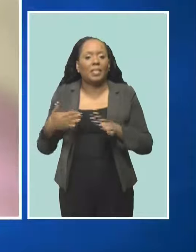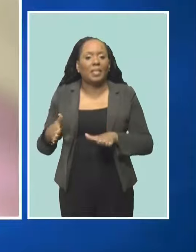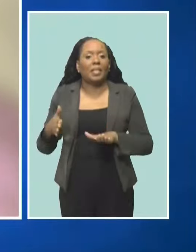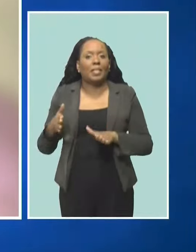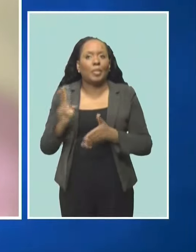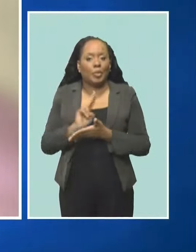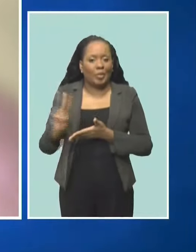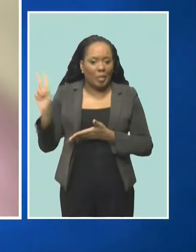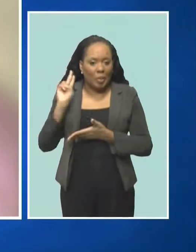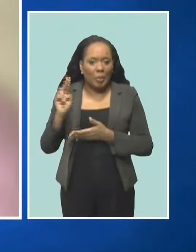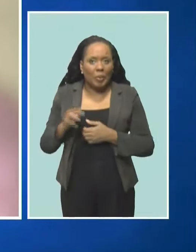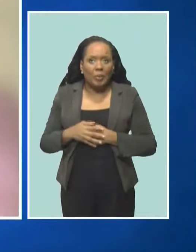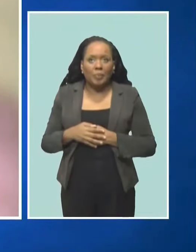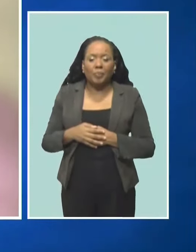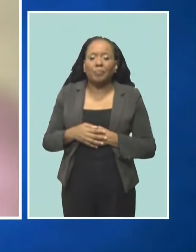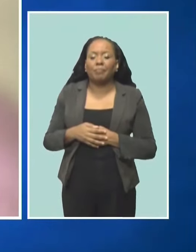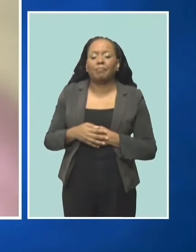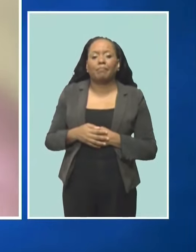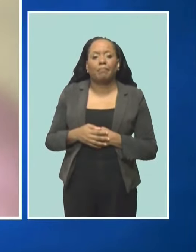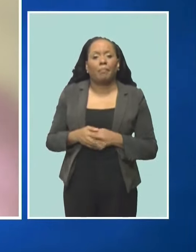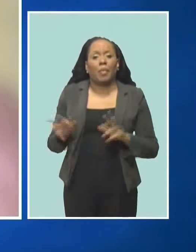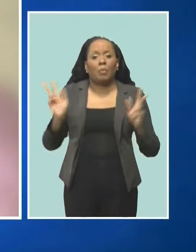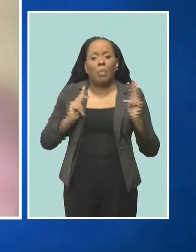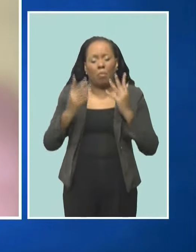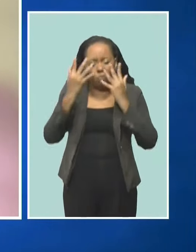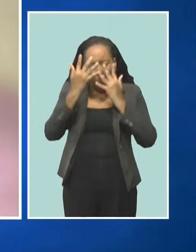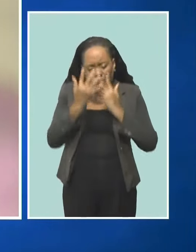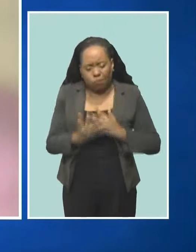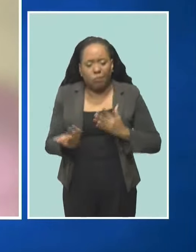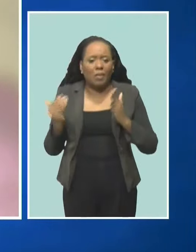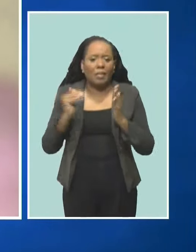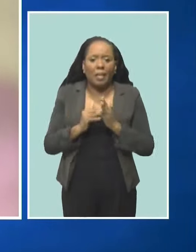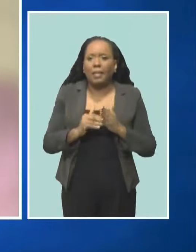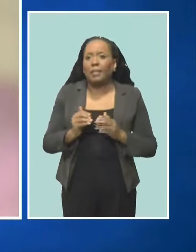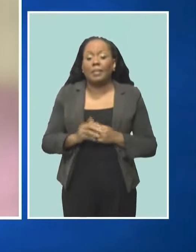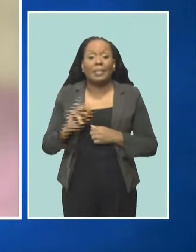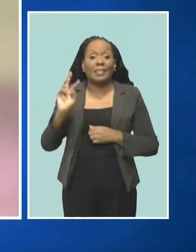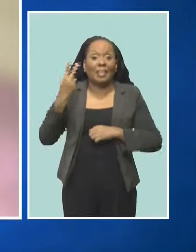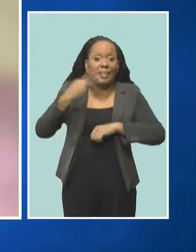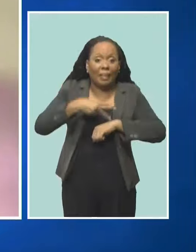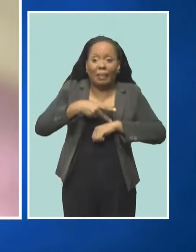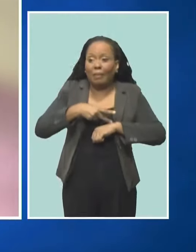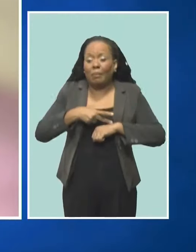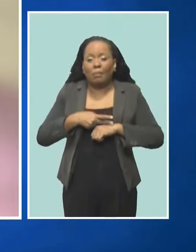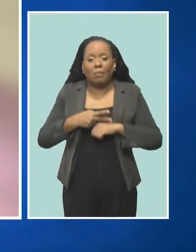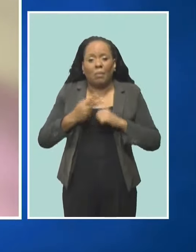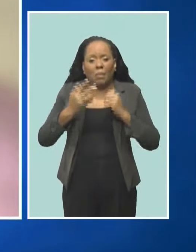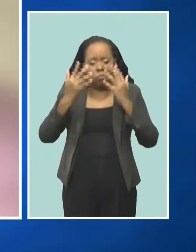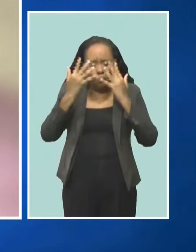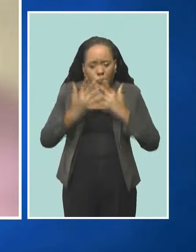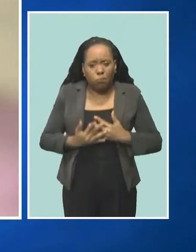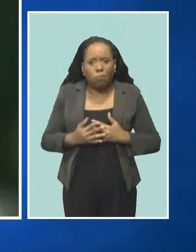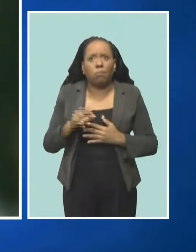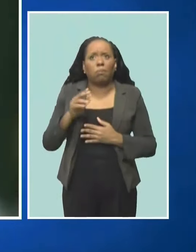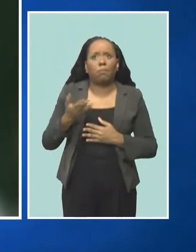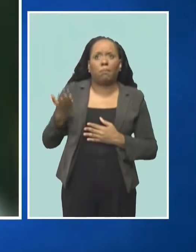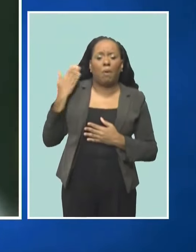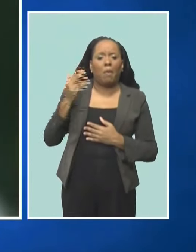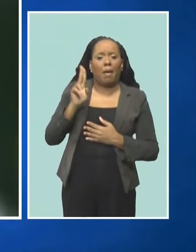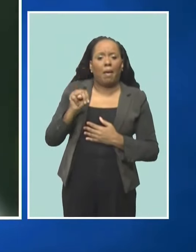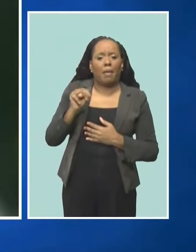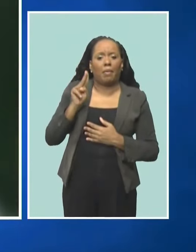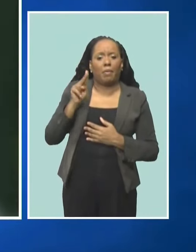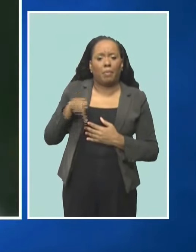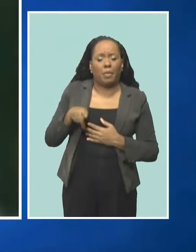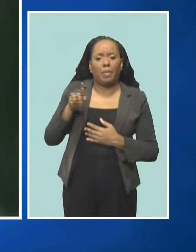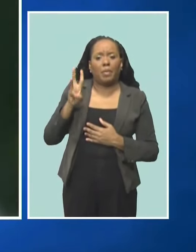The labor movement has been thrown into mourning again within a few short weeks. Former NUPW General Secretary Joseph Goddard,